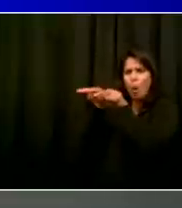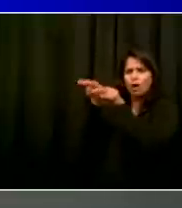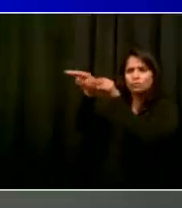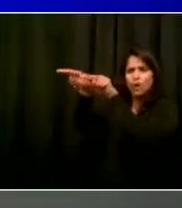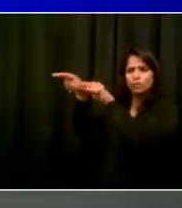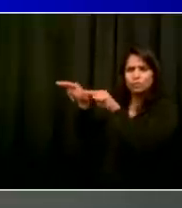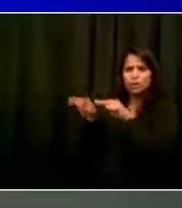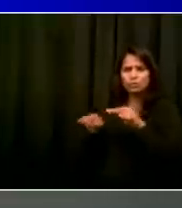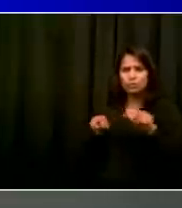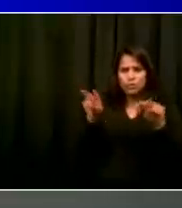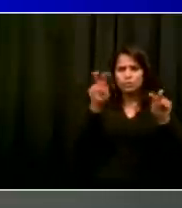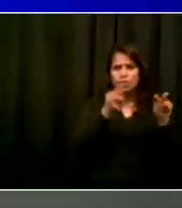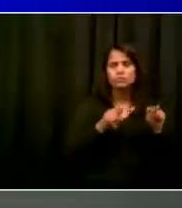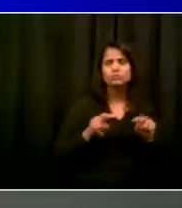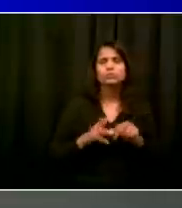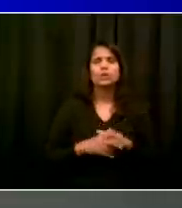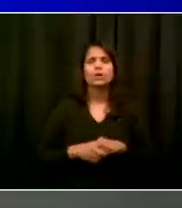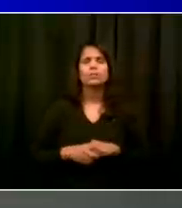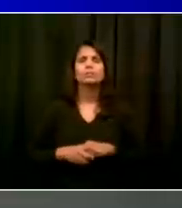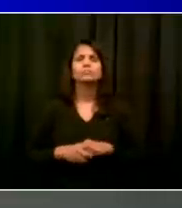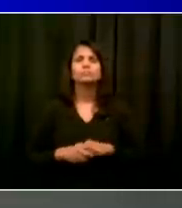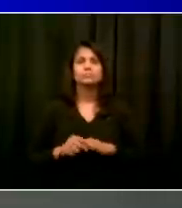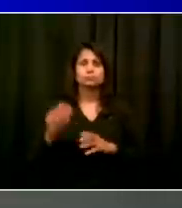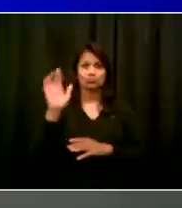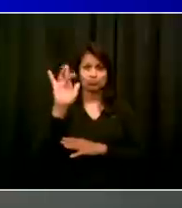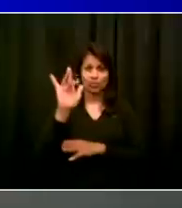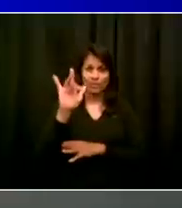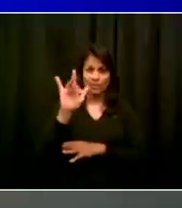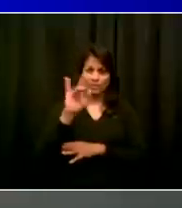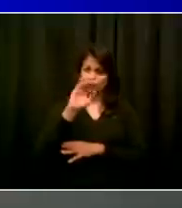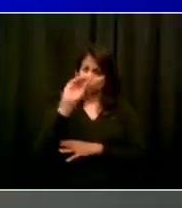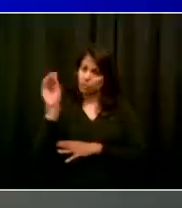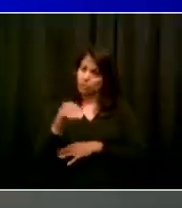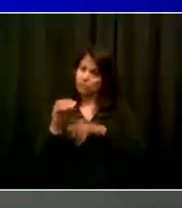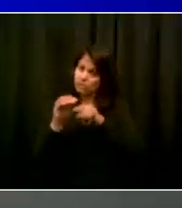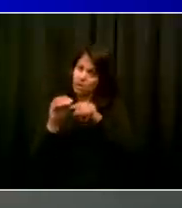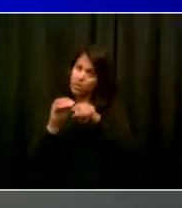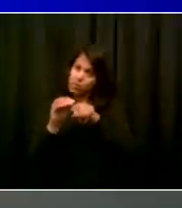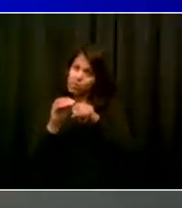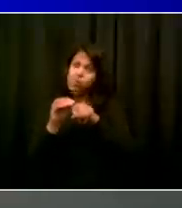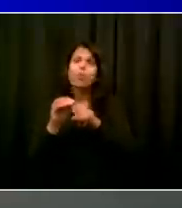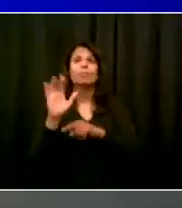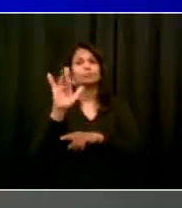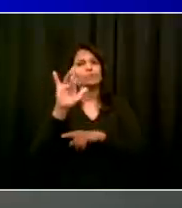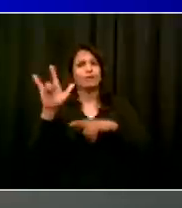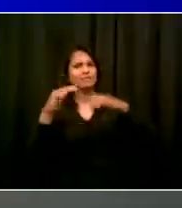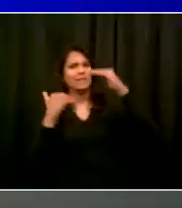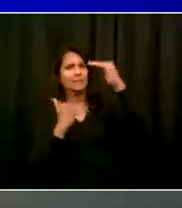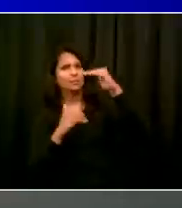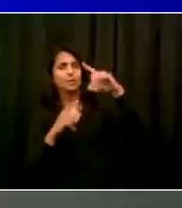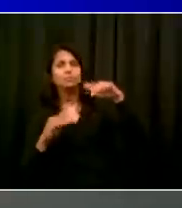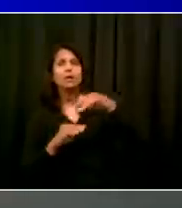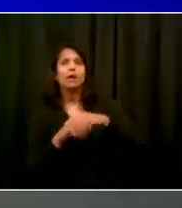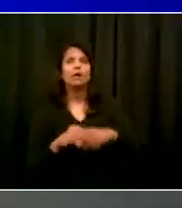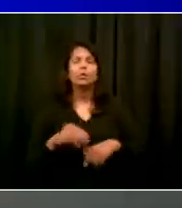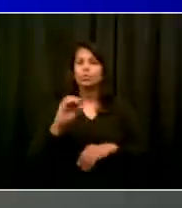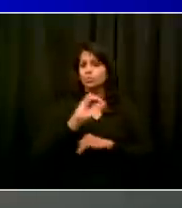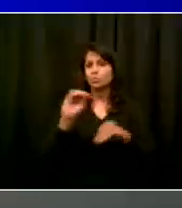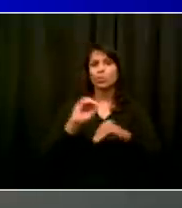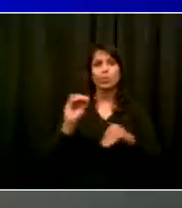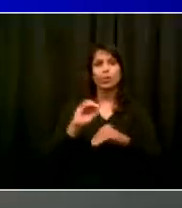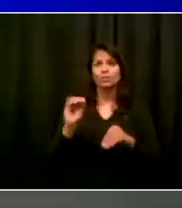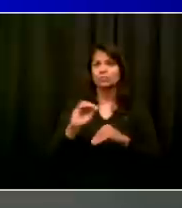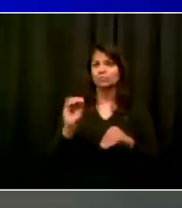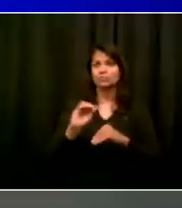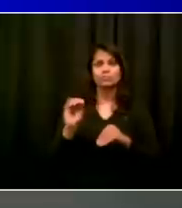diners or if we see alcohol being consumed at a bar, those are the kinds of things that will lead to immediate summonses.